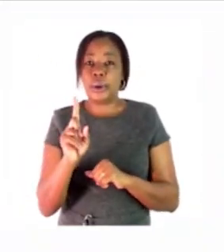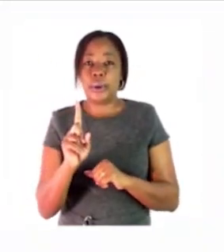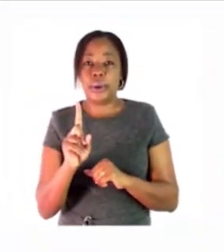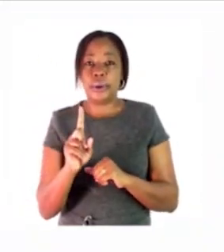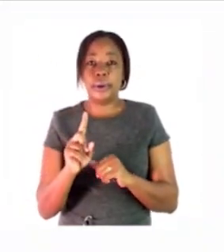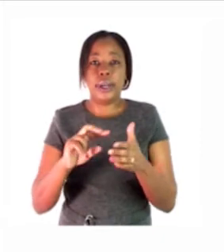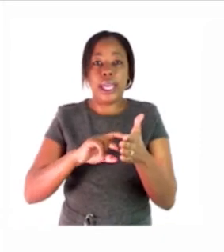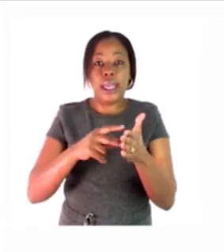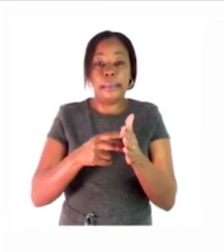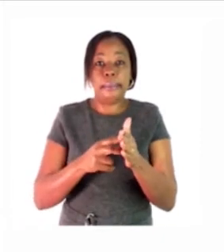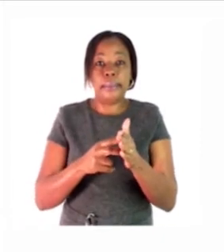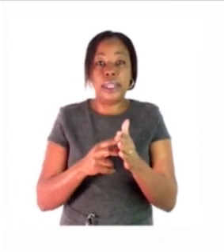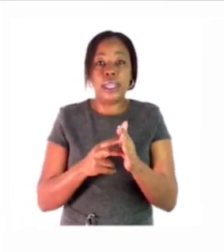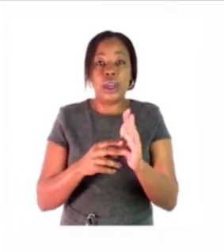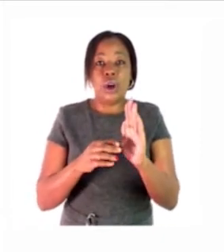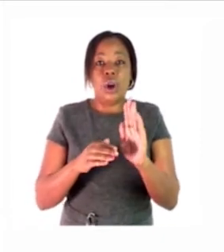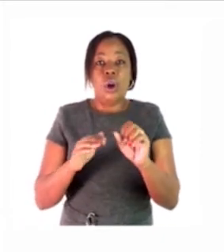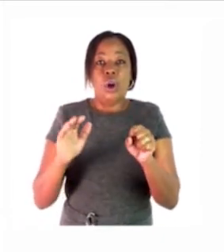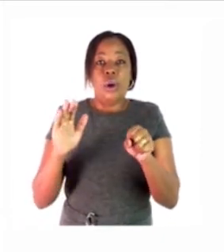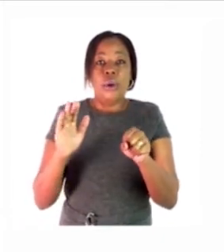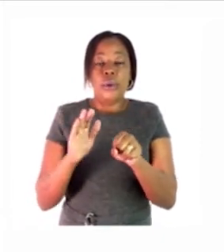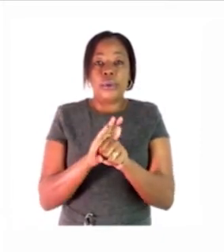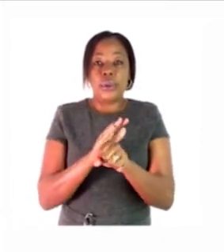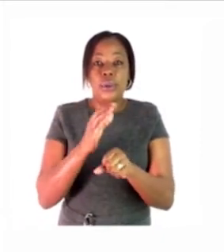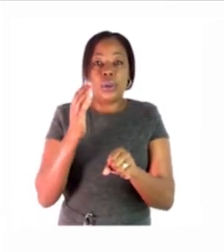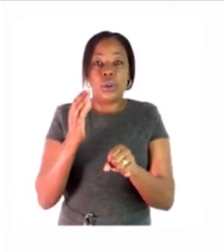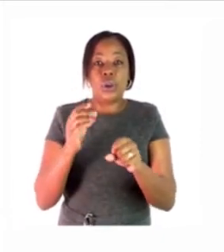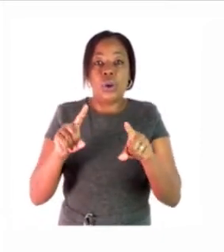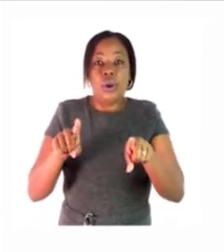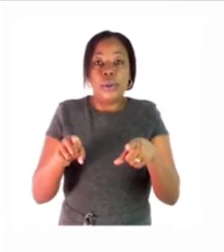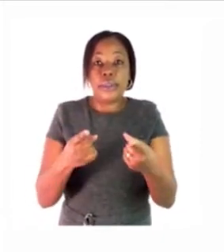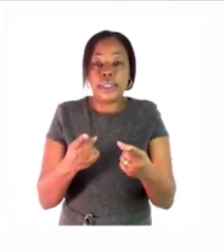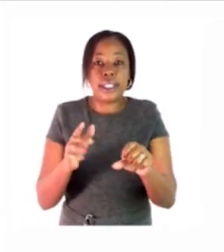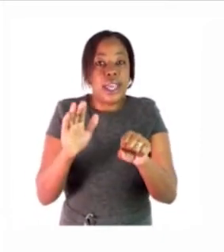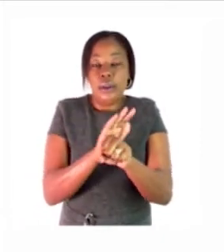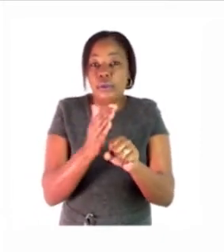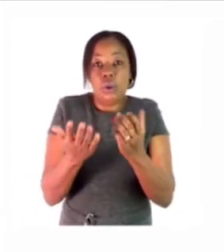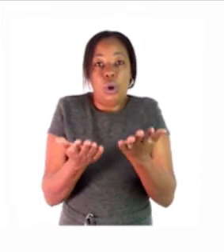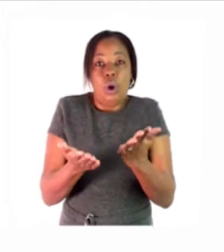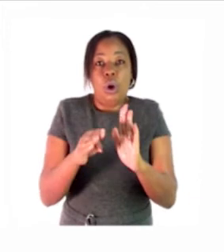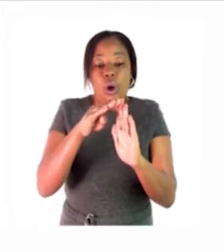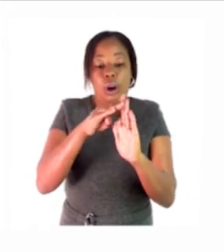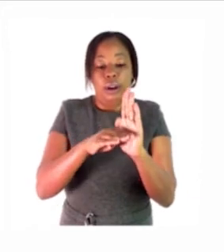is the amount of space that a container can hold for example the